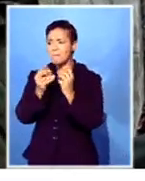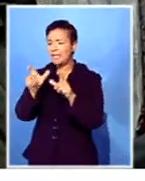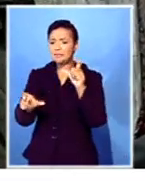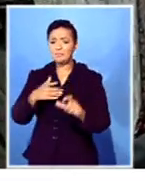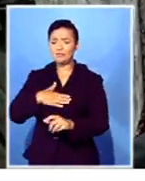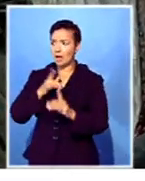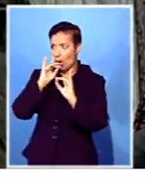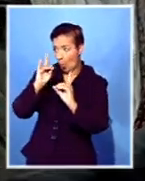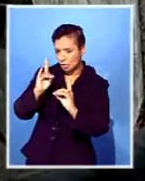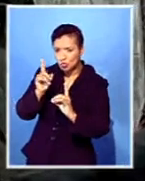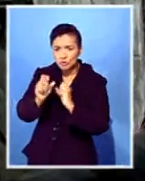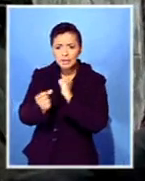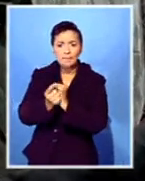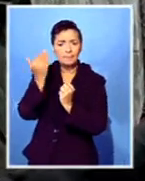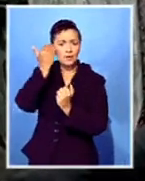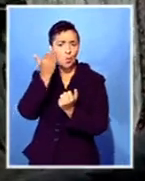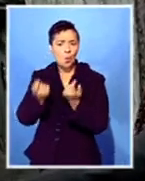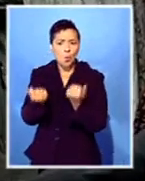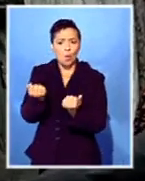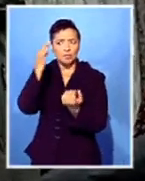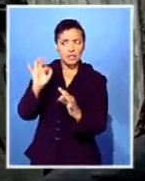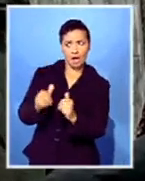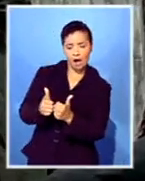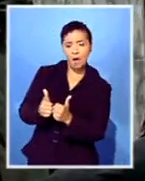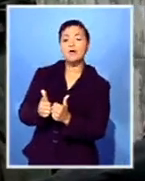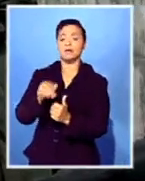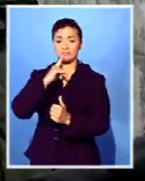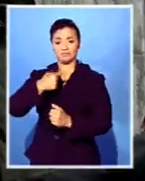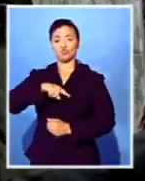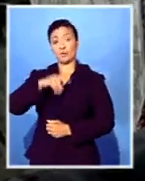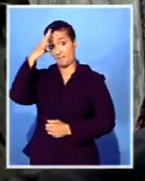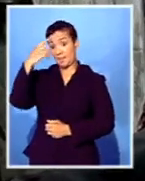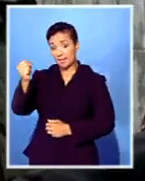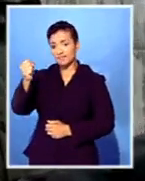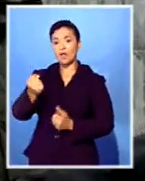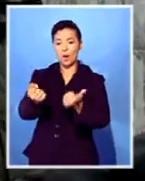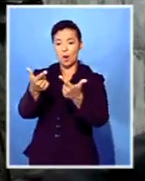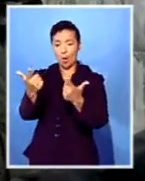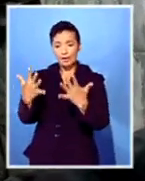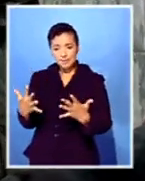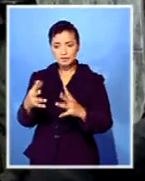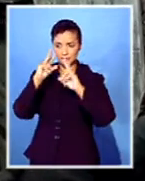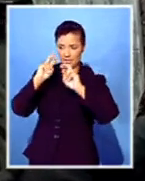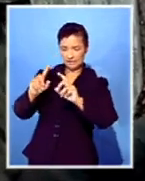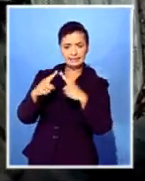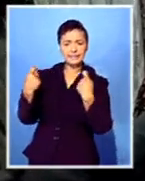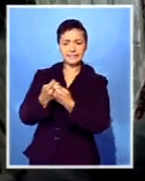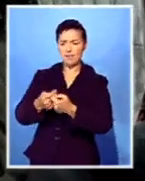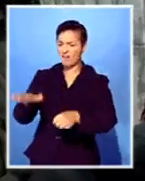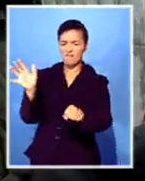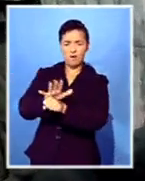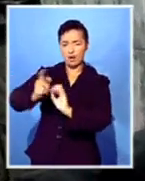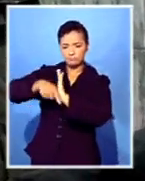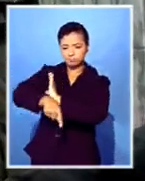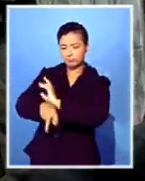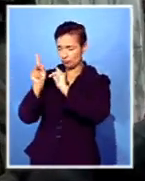who have been watching this case very closely. And we believe that our prosecutors and the team and the investigating team have done a lot of work.